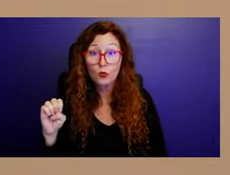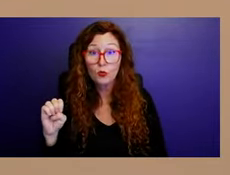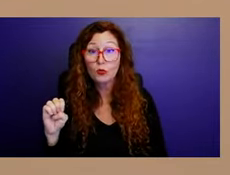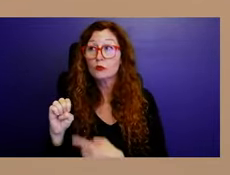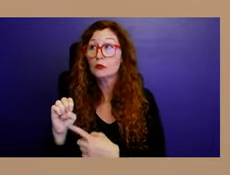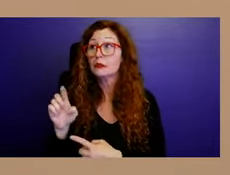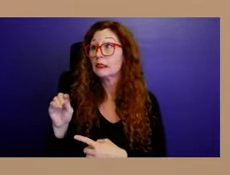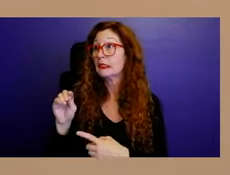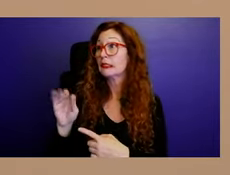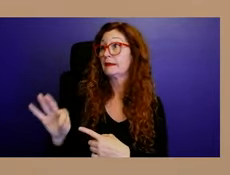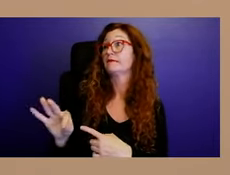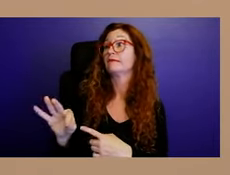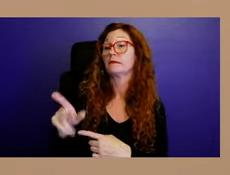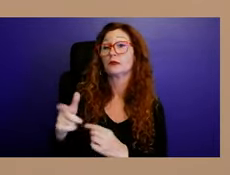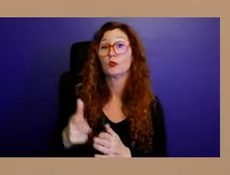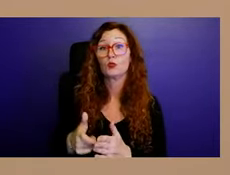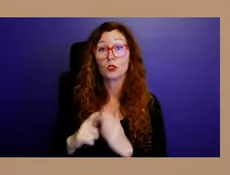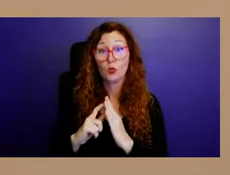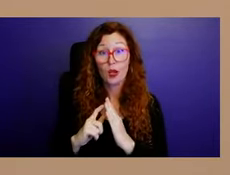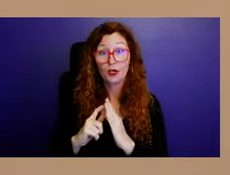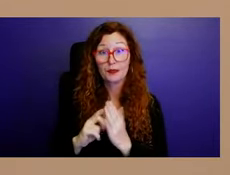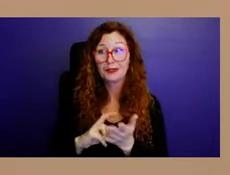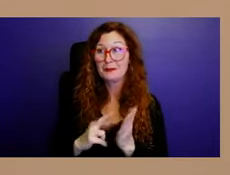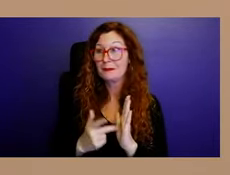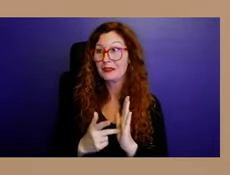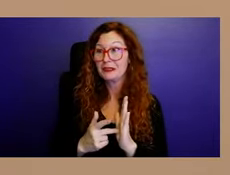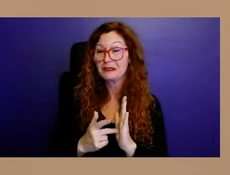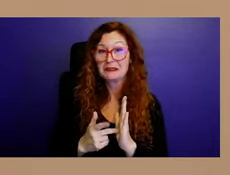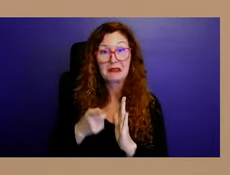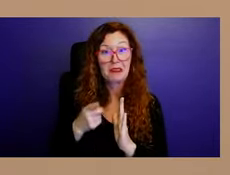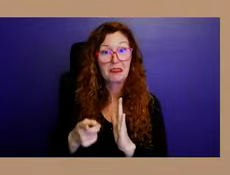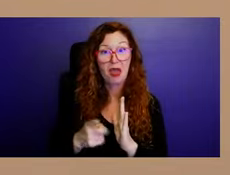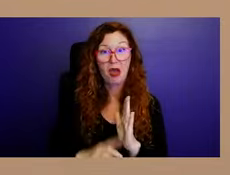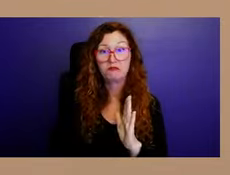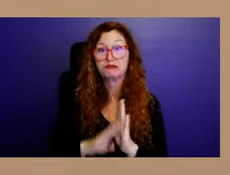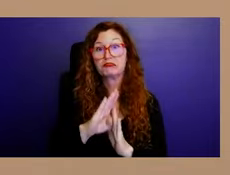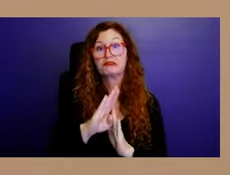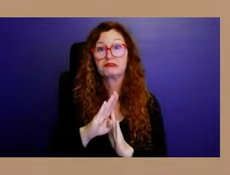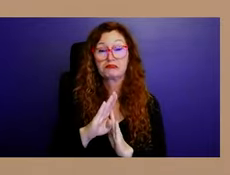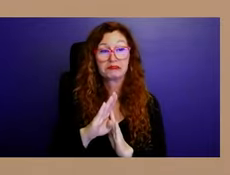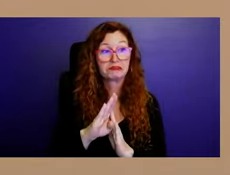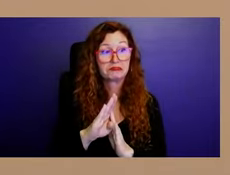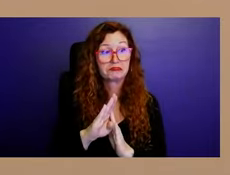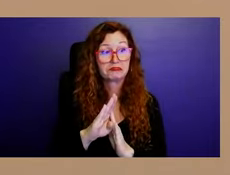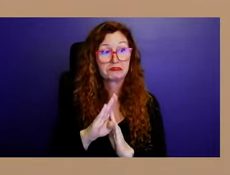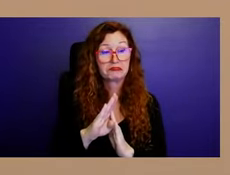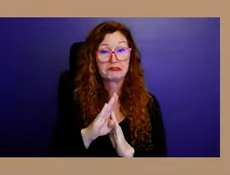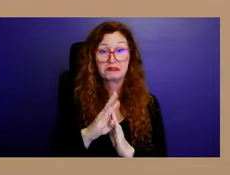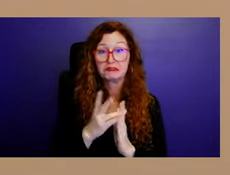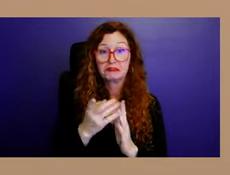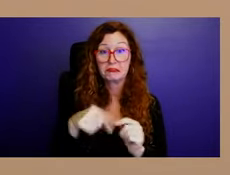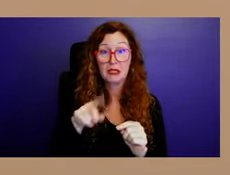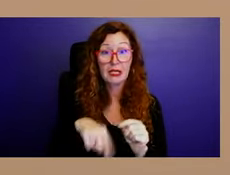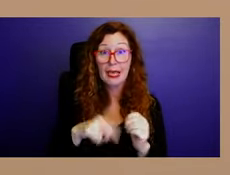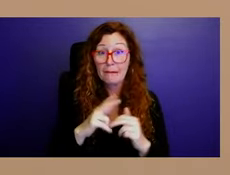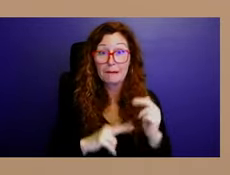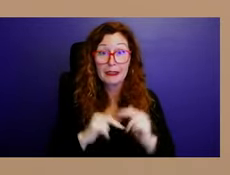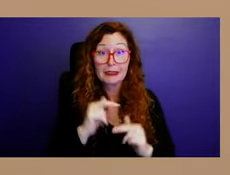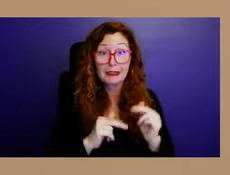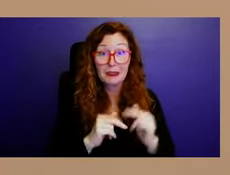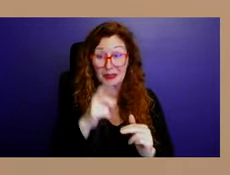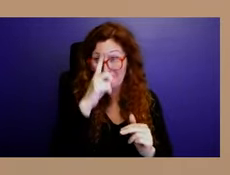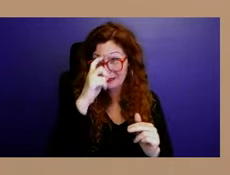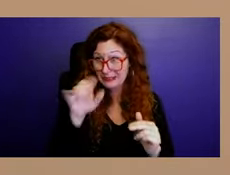requirement would preclude the construction of any affordable housing or workforce housing, um, that a waiver could be